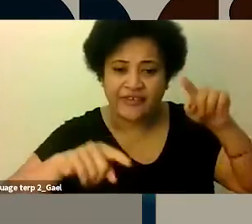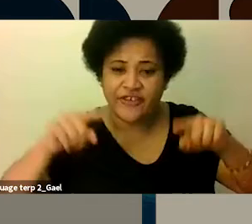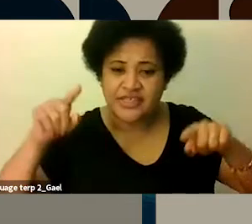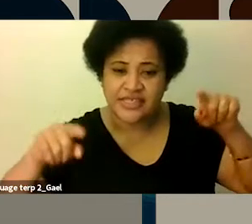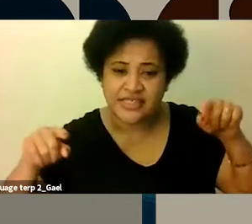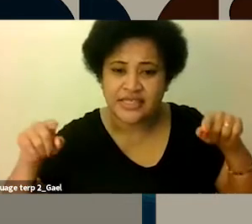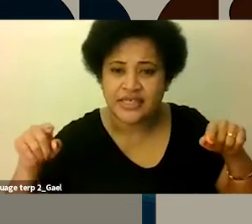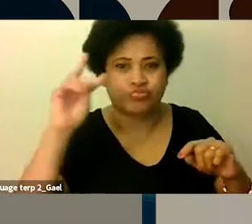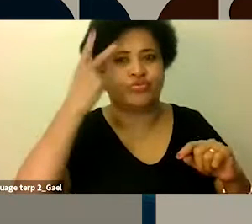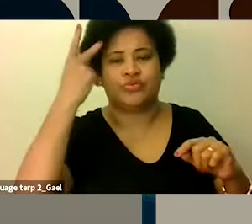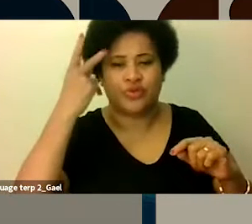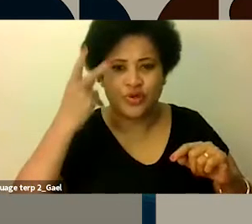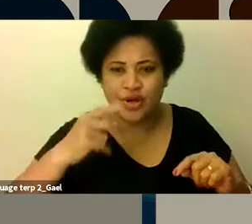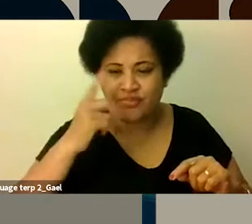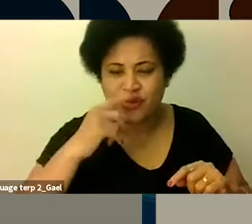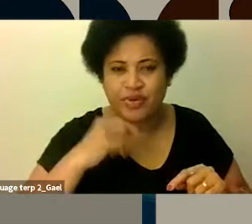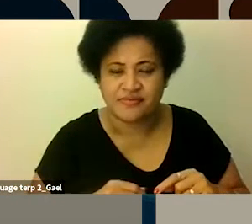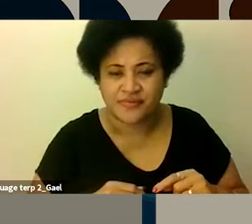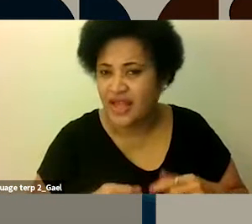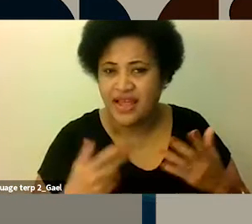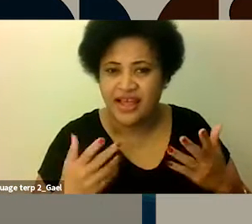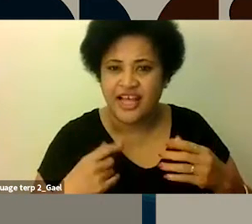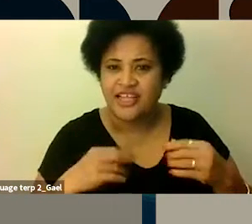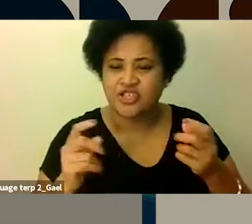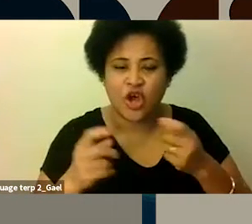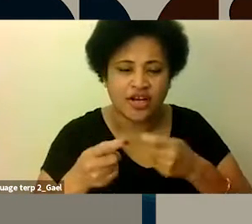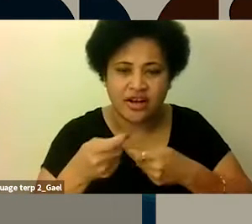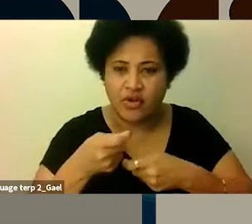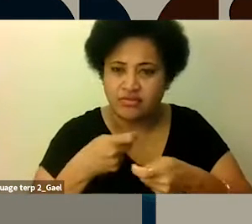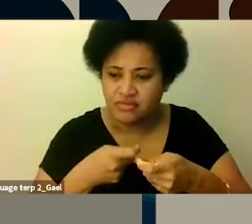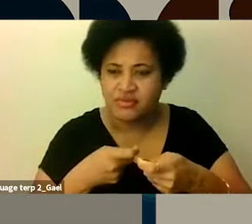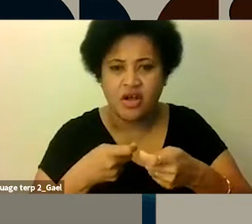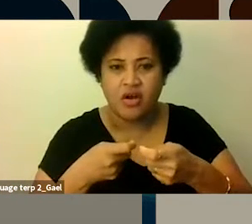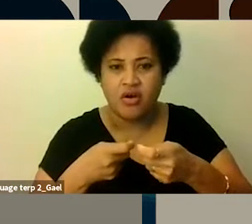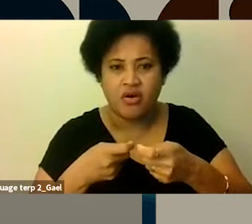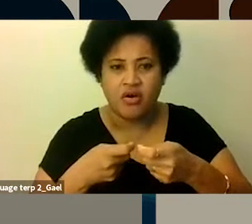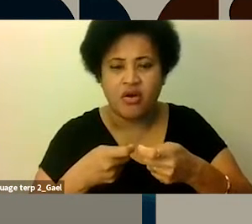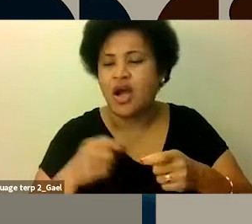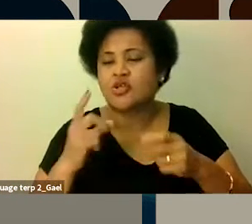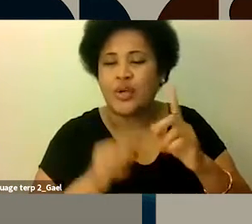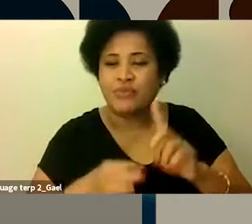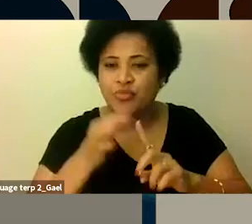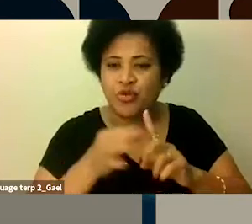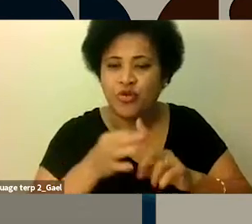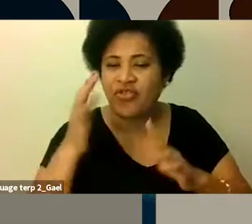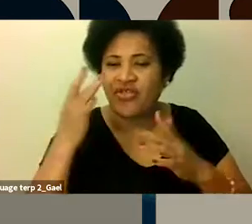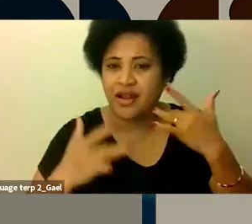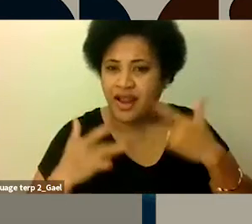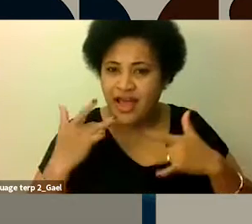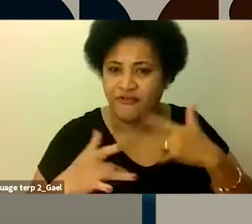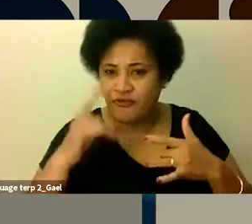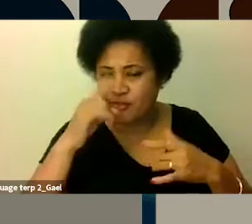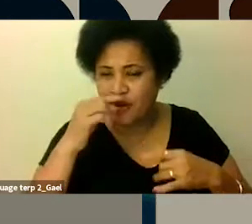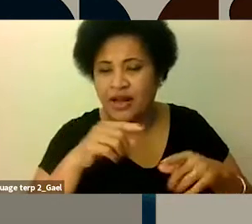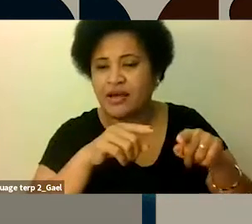So improved human rights, it's not a trade-off. Improving human rights means better equality, better opportunity for everybody.